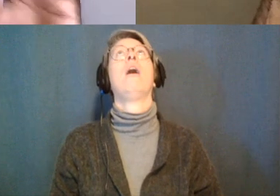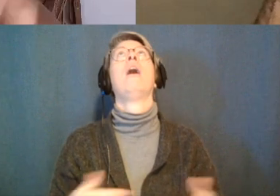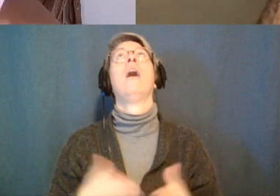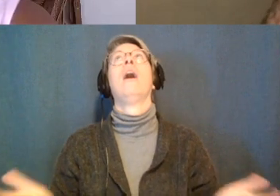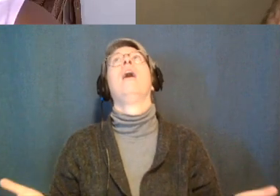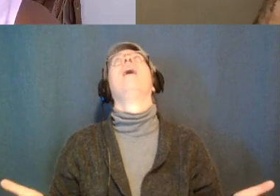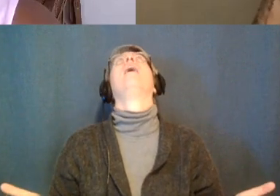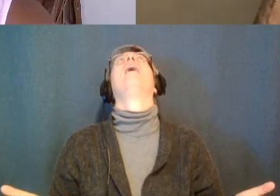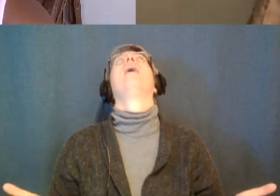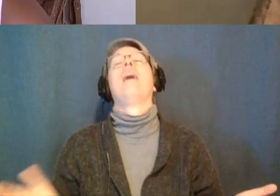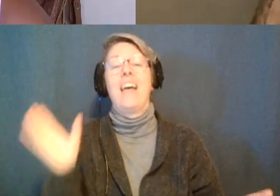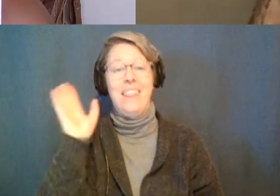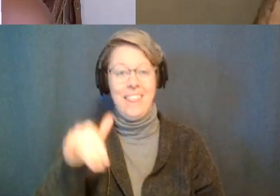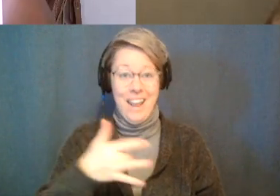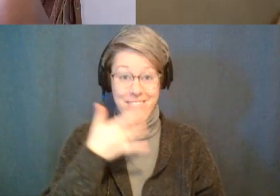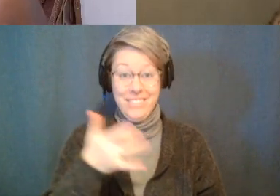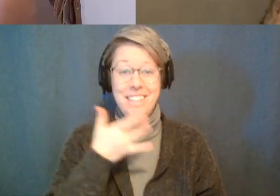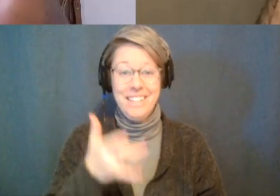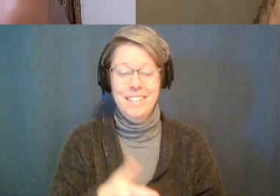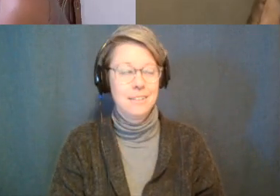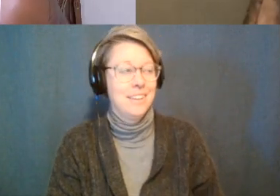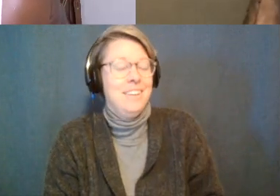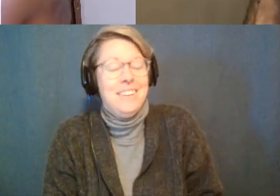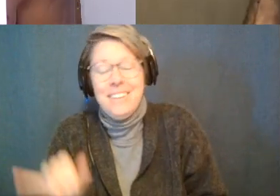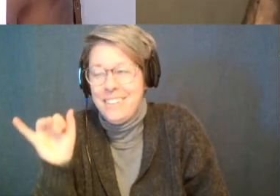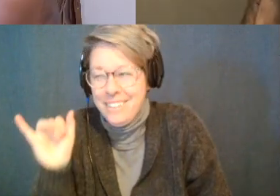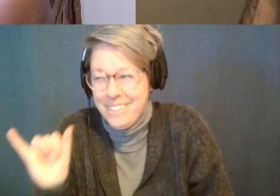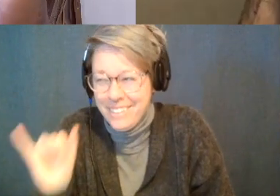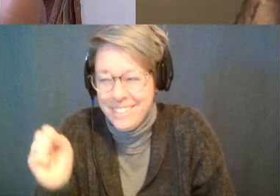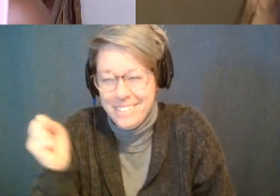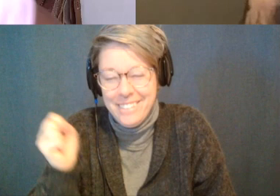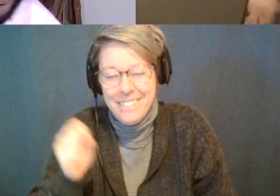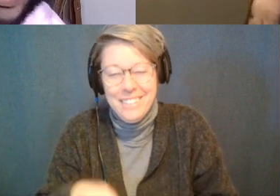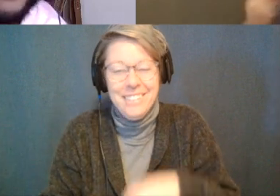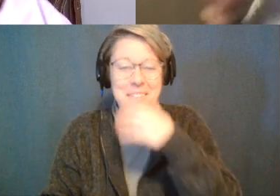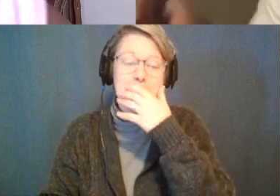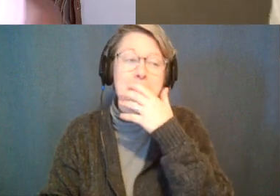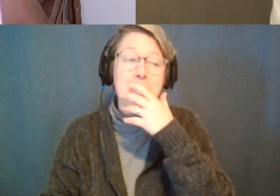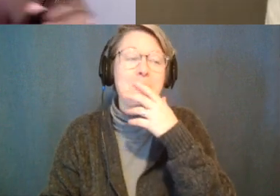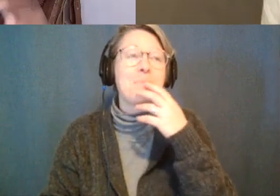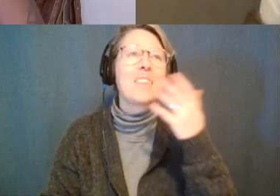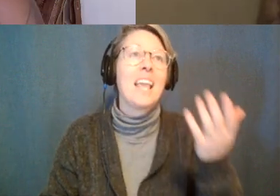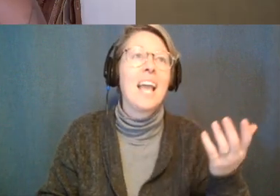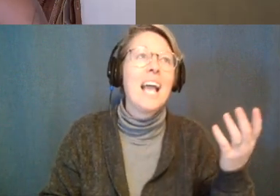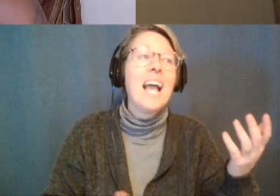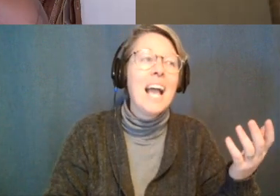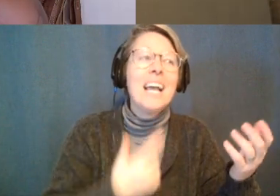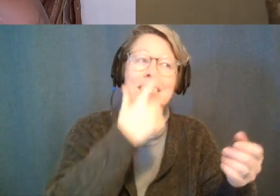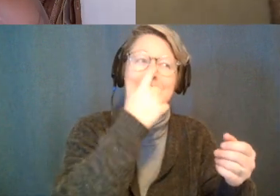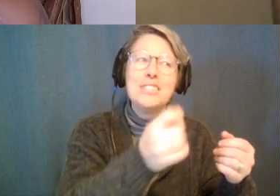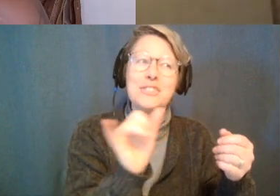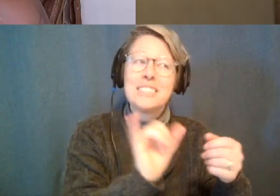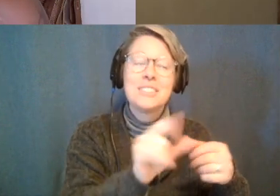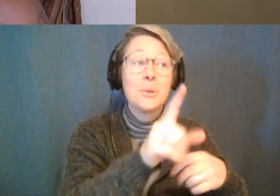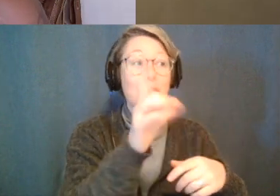i want that feeling every day yeah and it's interesting too because it's like what you're describing is literally like